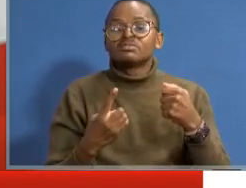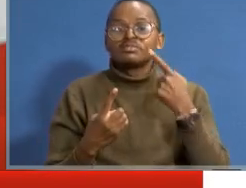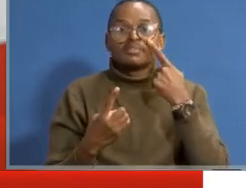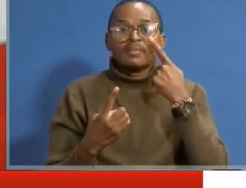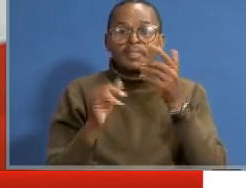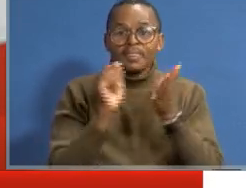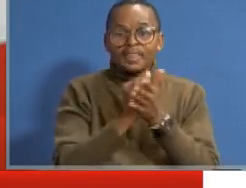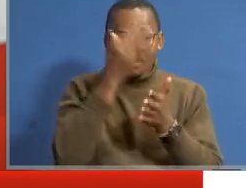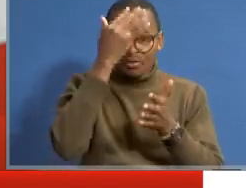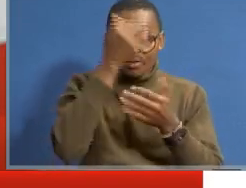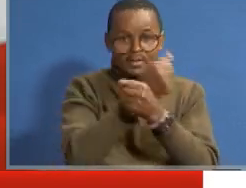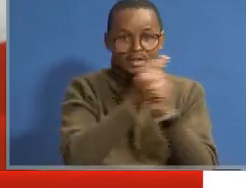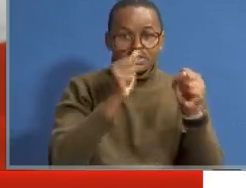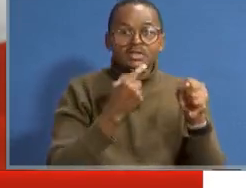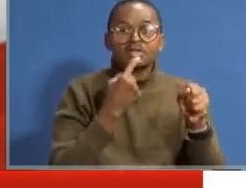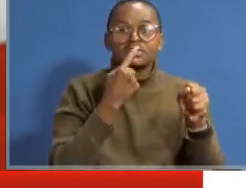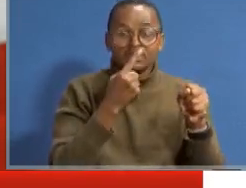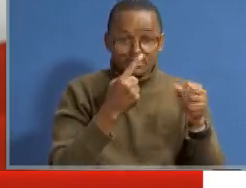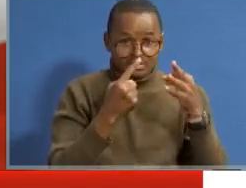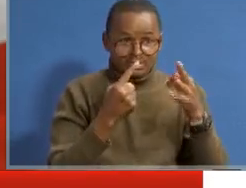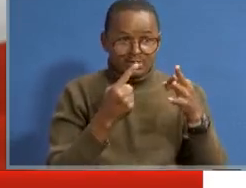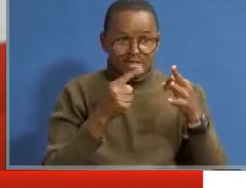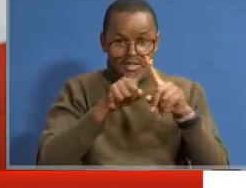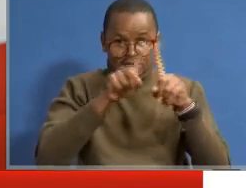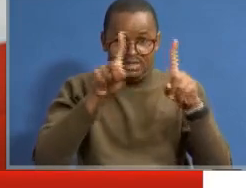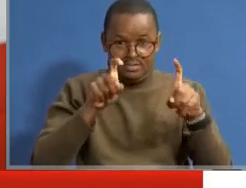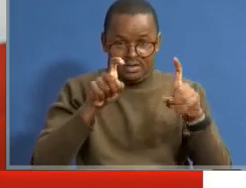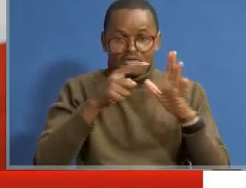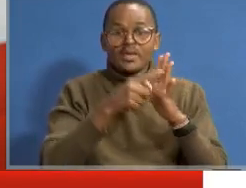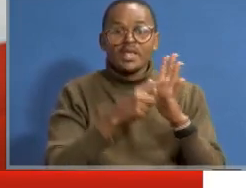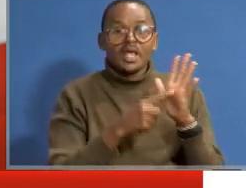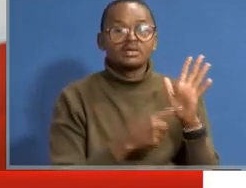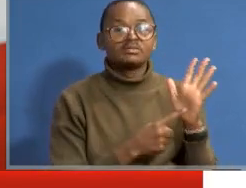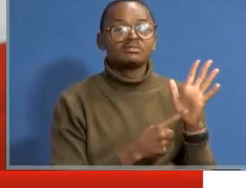And that is why the President said if the exam are being set,